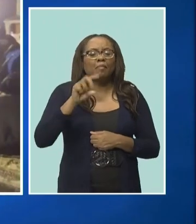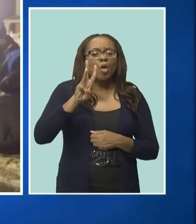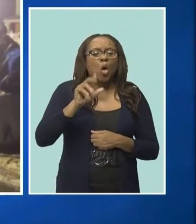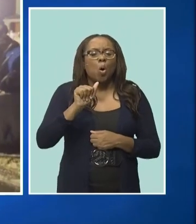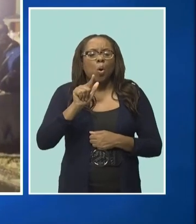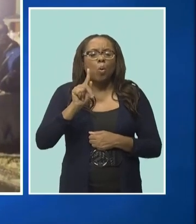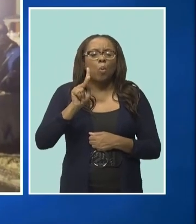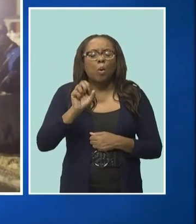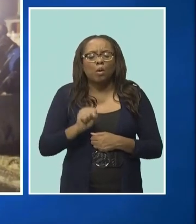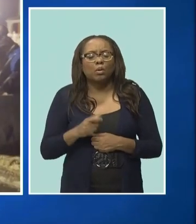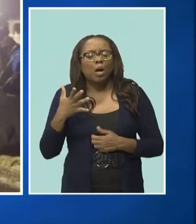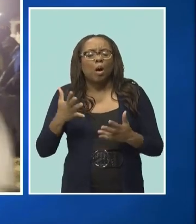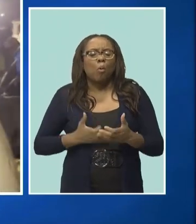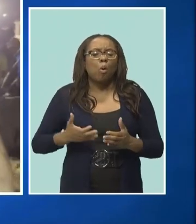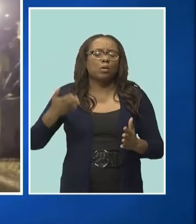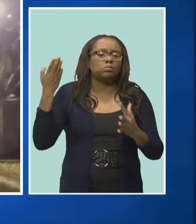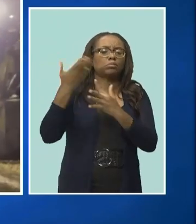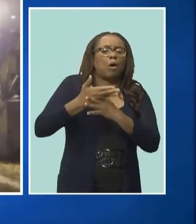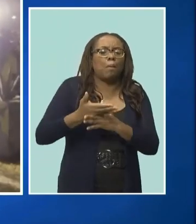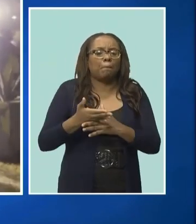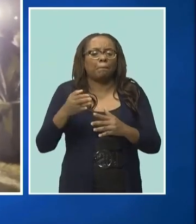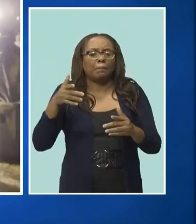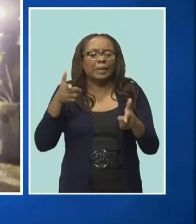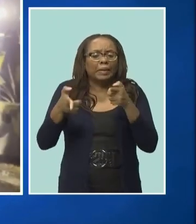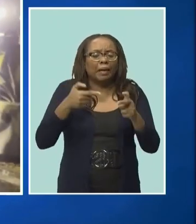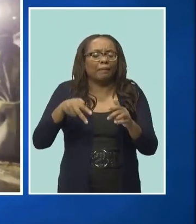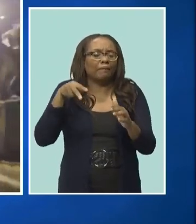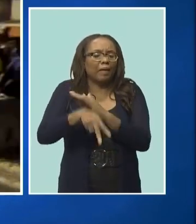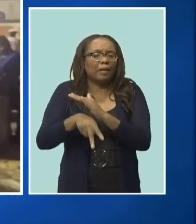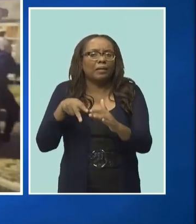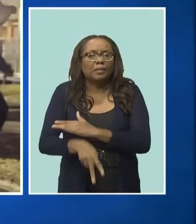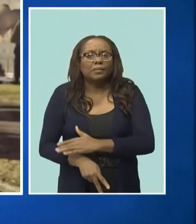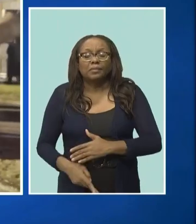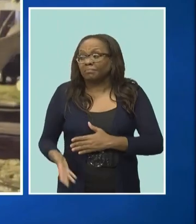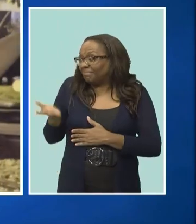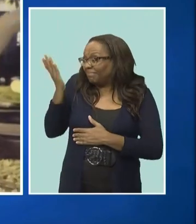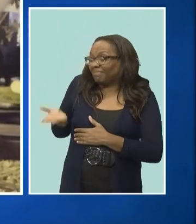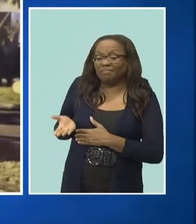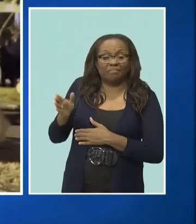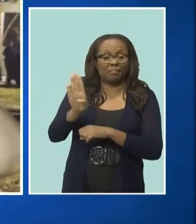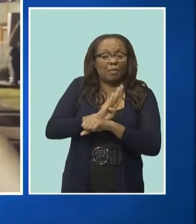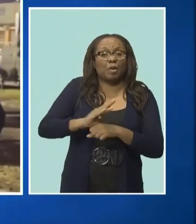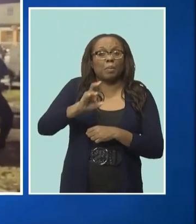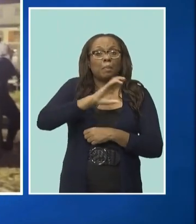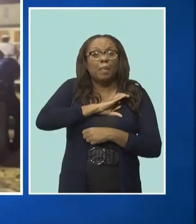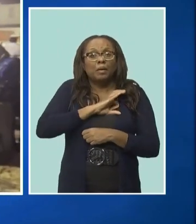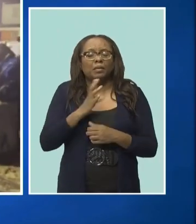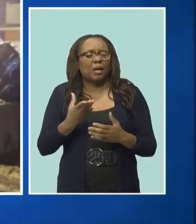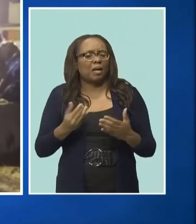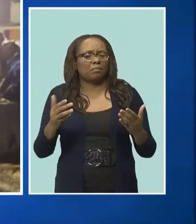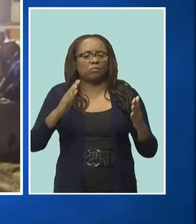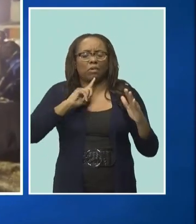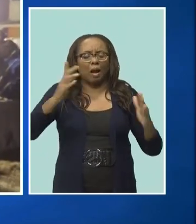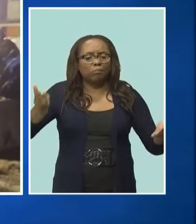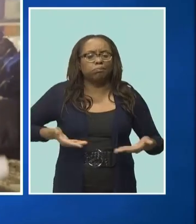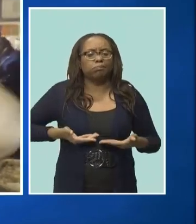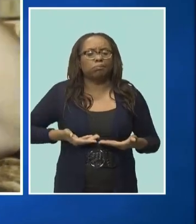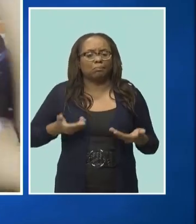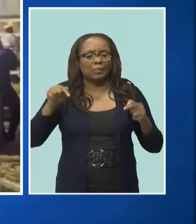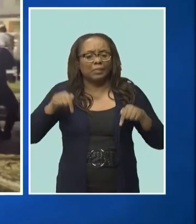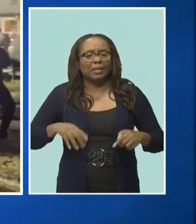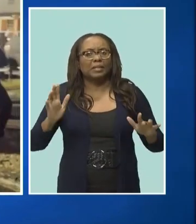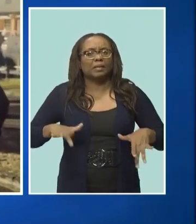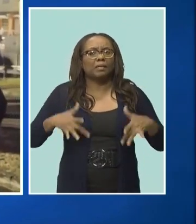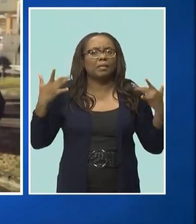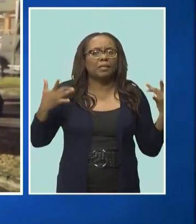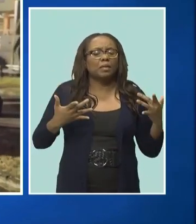all about ending gun violence right here tonight in the Ivy site, Michael. Here we have the Barbados Police Service Band playing, and they're hosting this event, you know, because of all